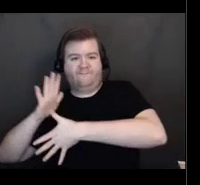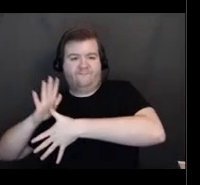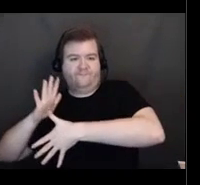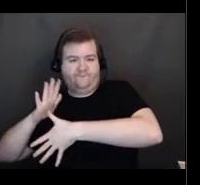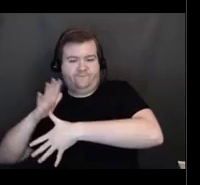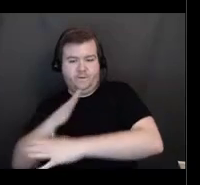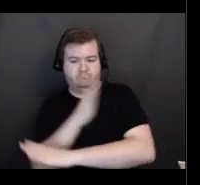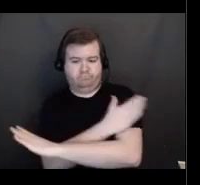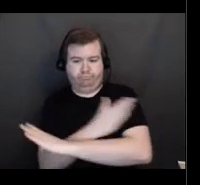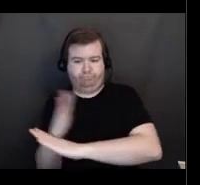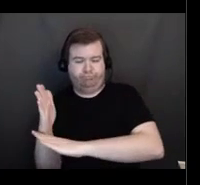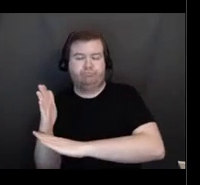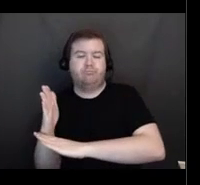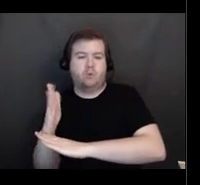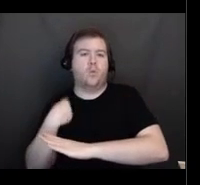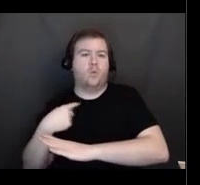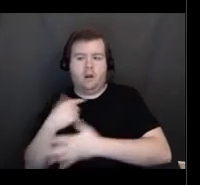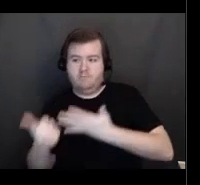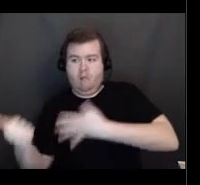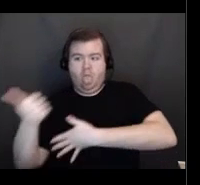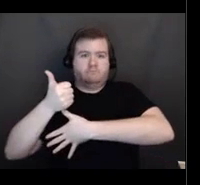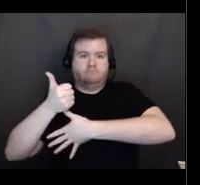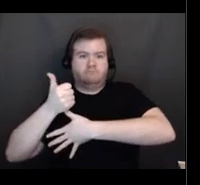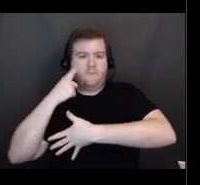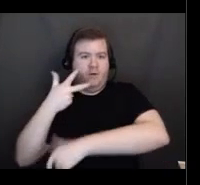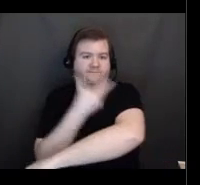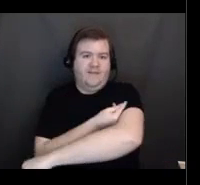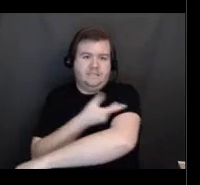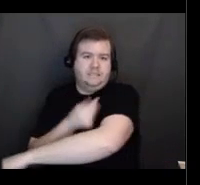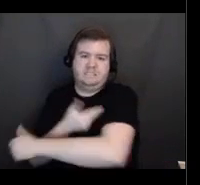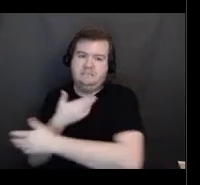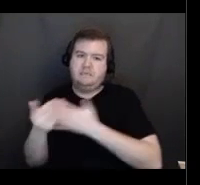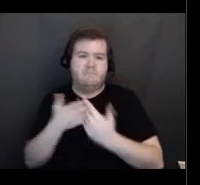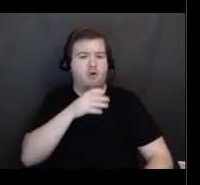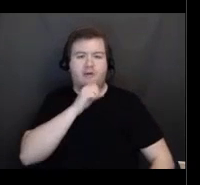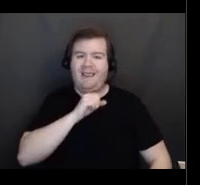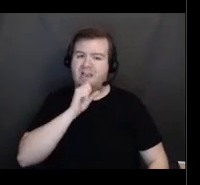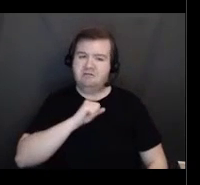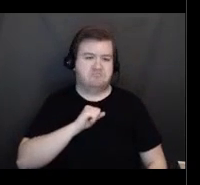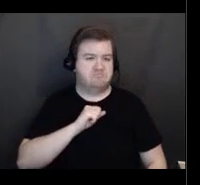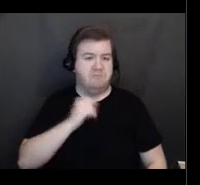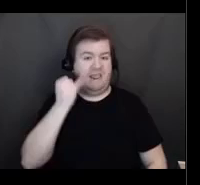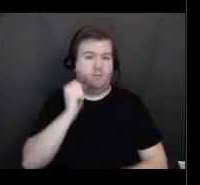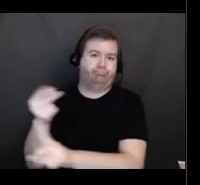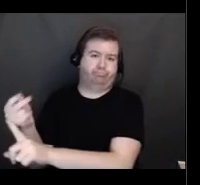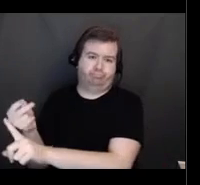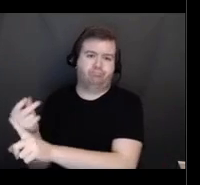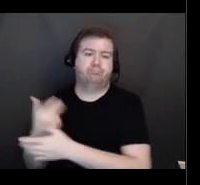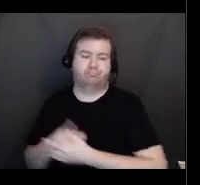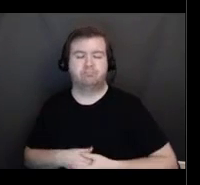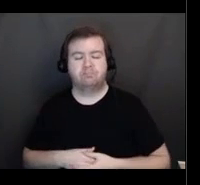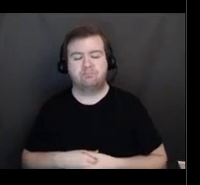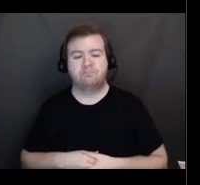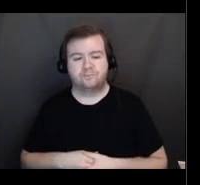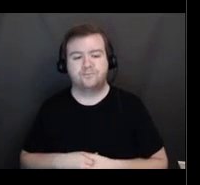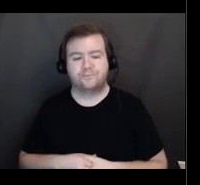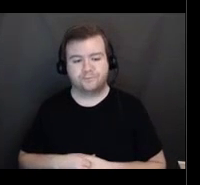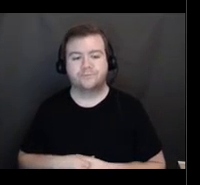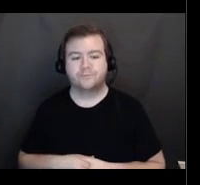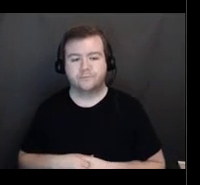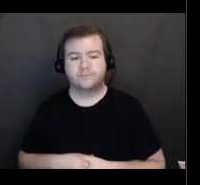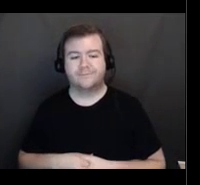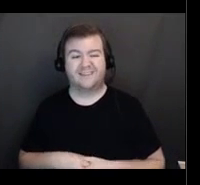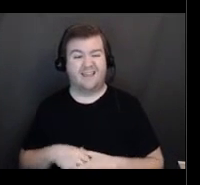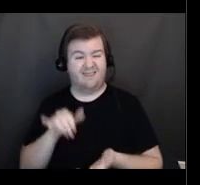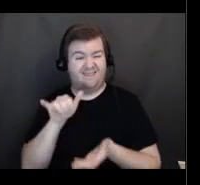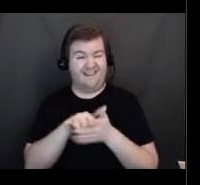getting those, them vaccinated regardless of their age. And the eligibility piece,